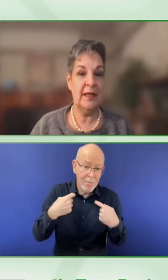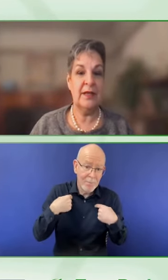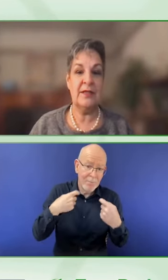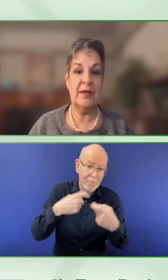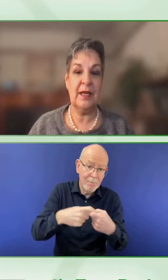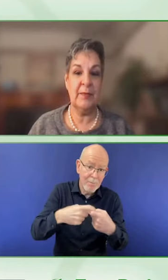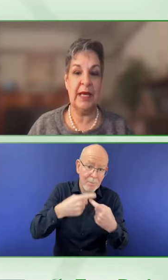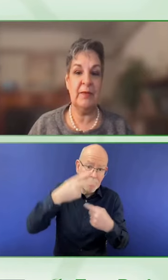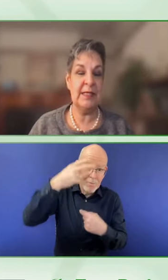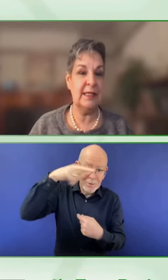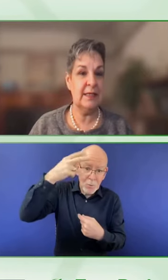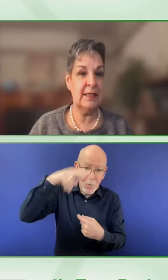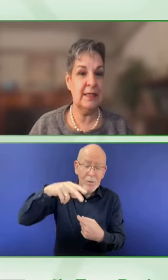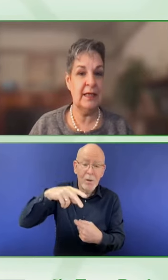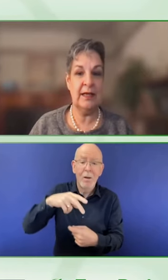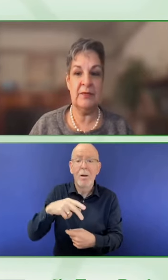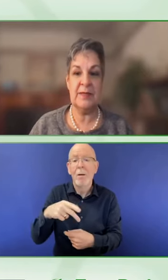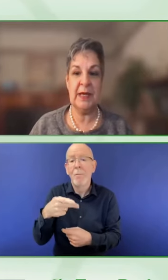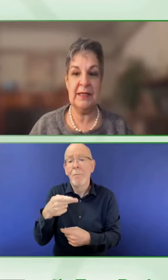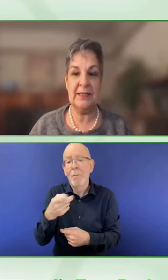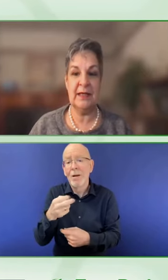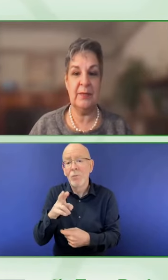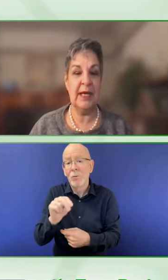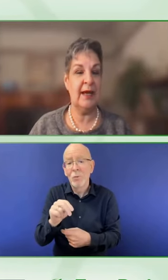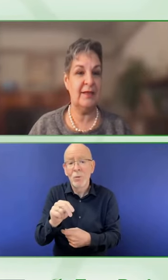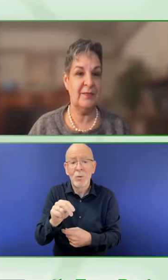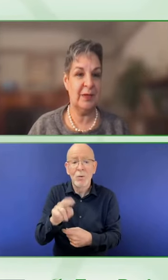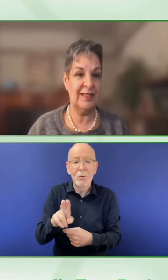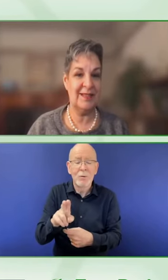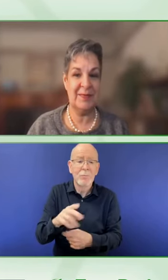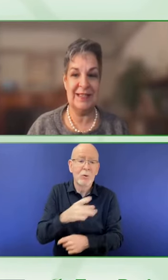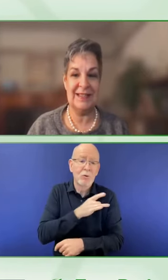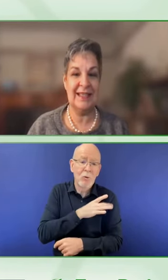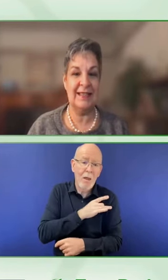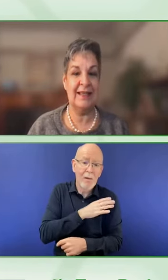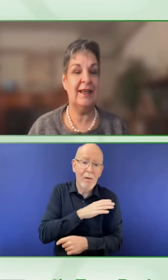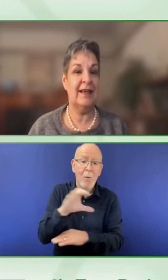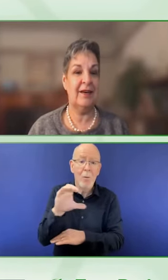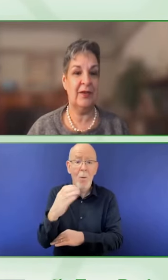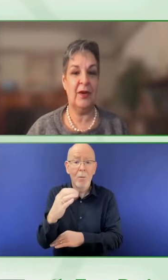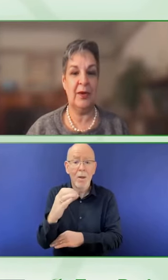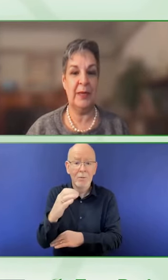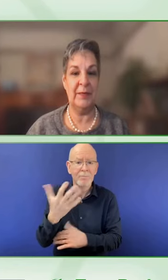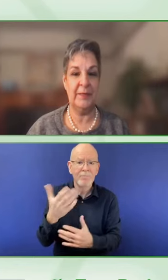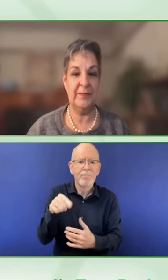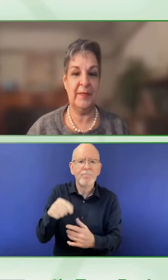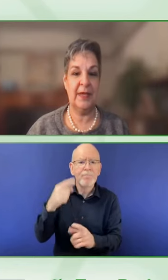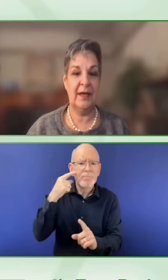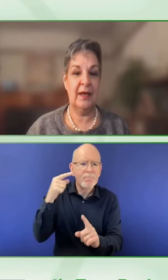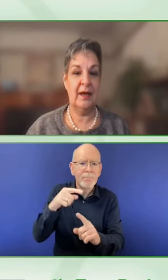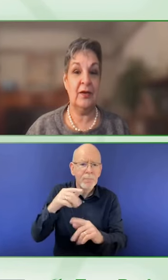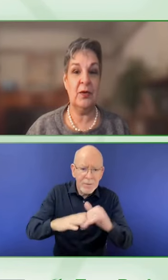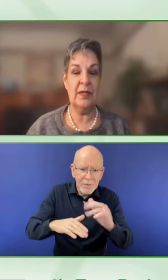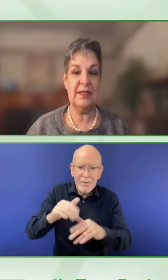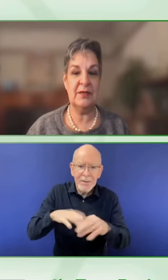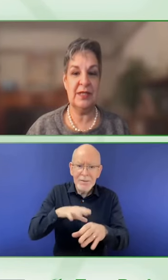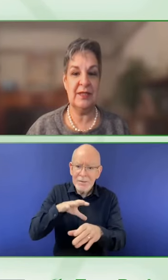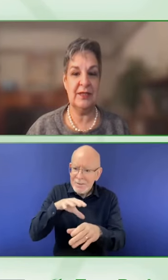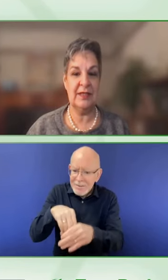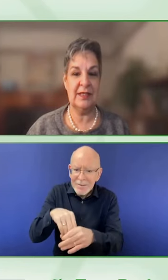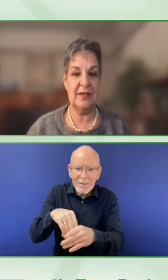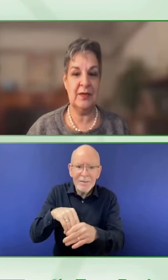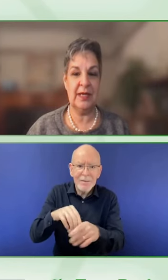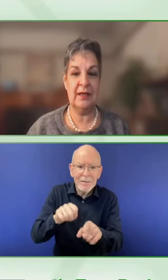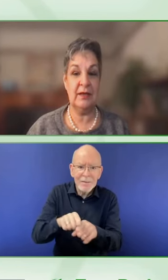them so they can bank with dignity and respect and be active participants in our economy. Our goal at